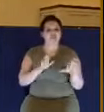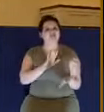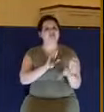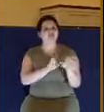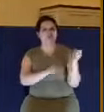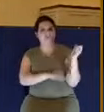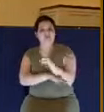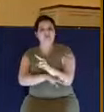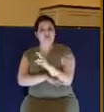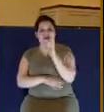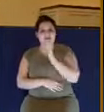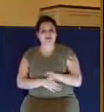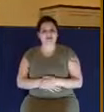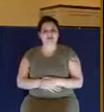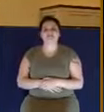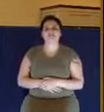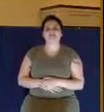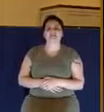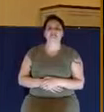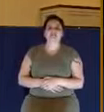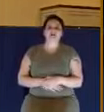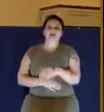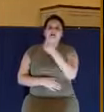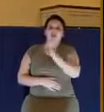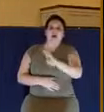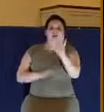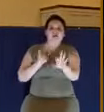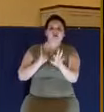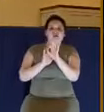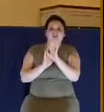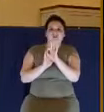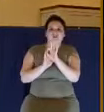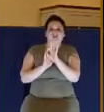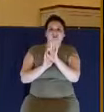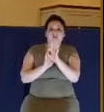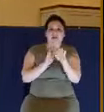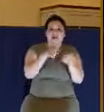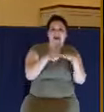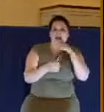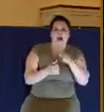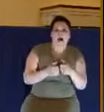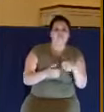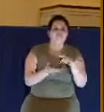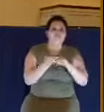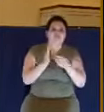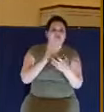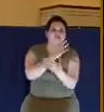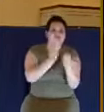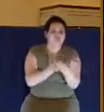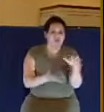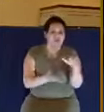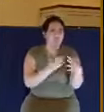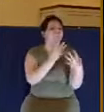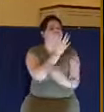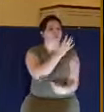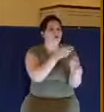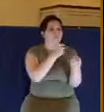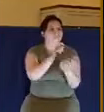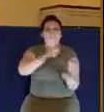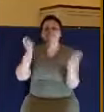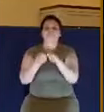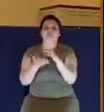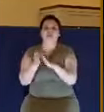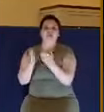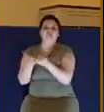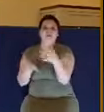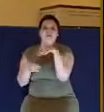chosen. You know, the things which are not to bring to naught the things that are. Why? Why, God, that no flesh should glory